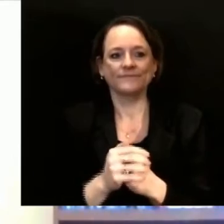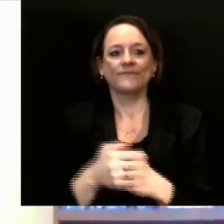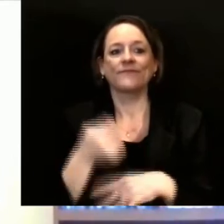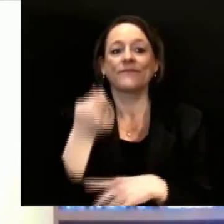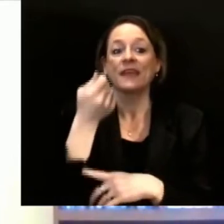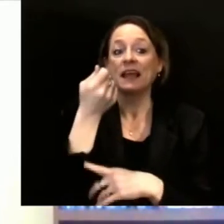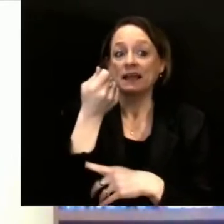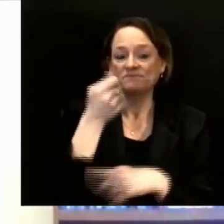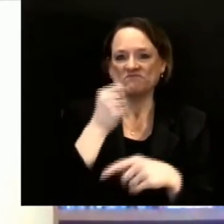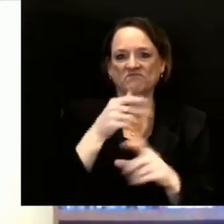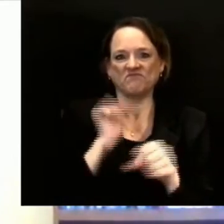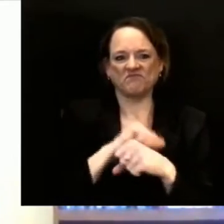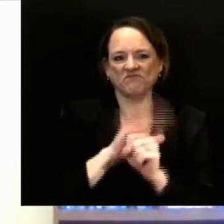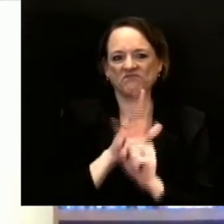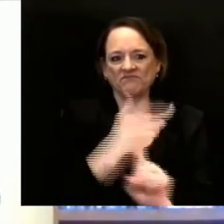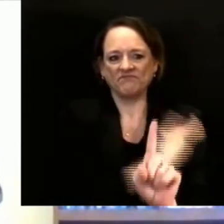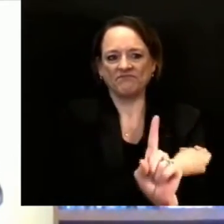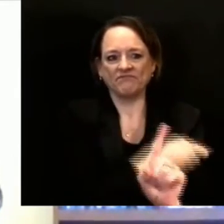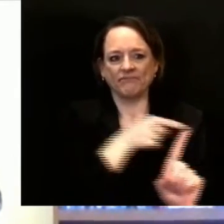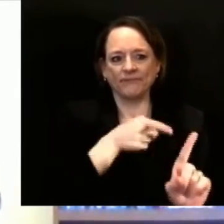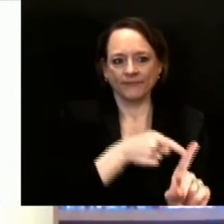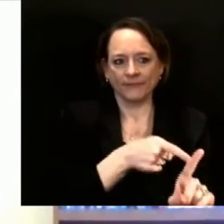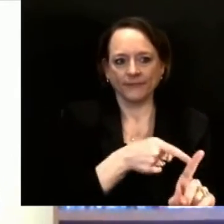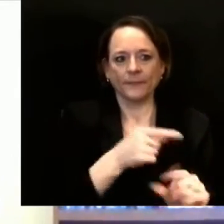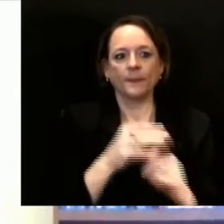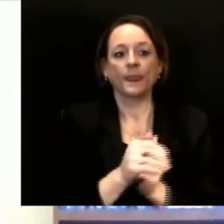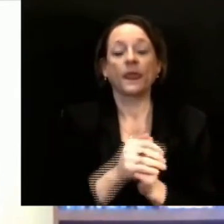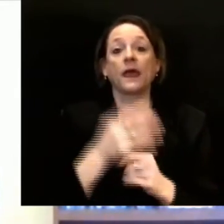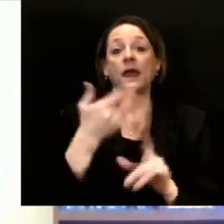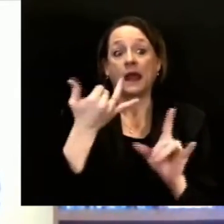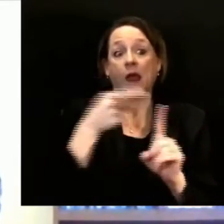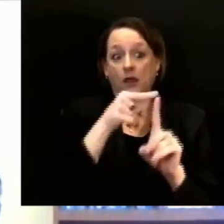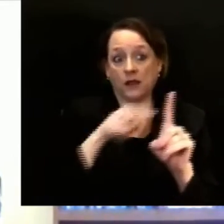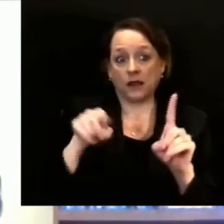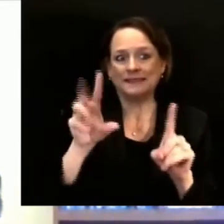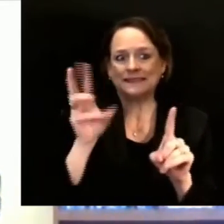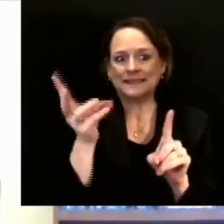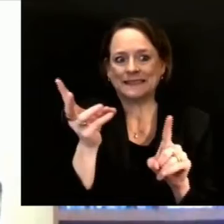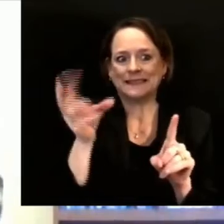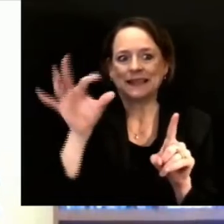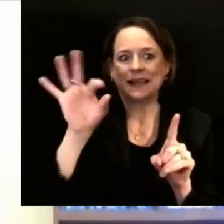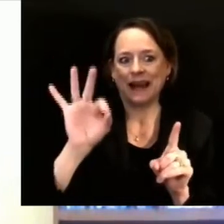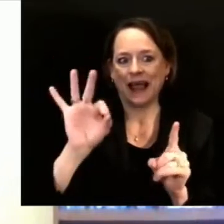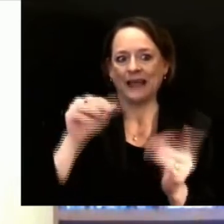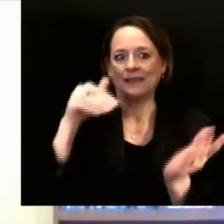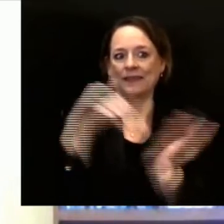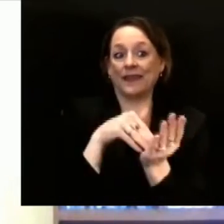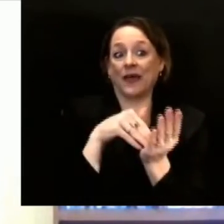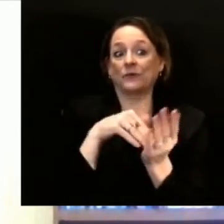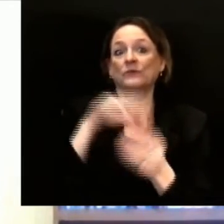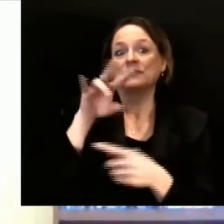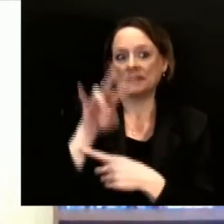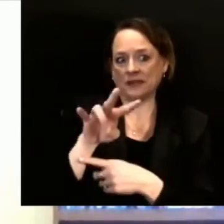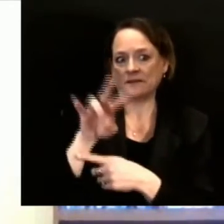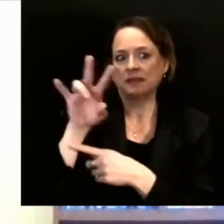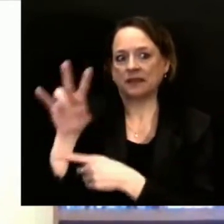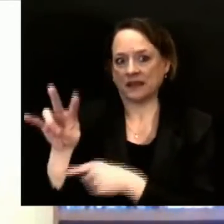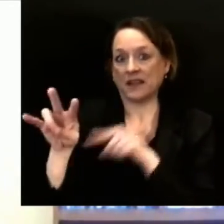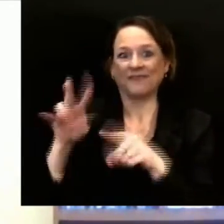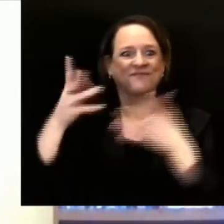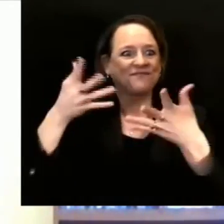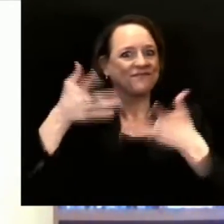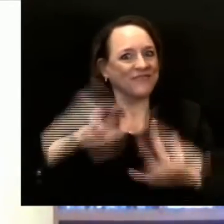,077 of those were second doses, which means that 69,077 and